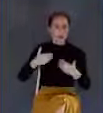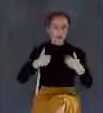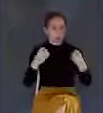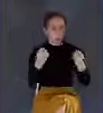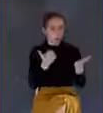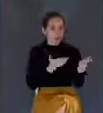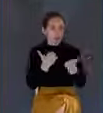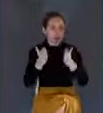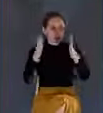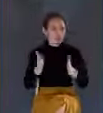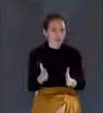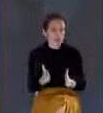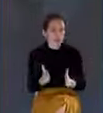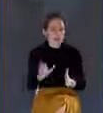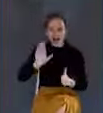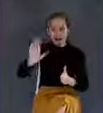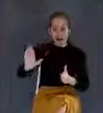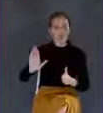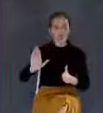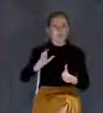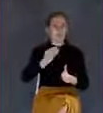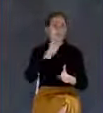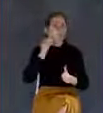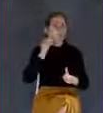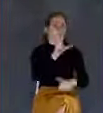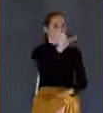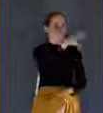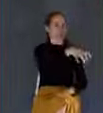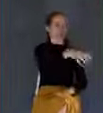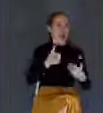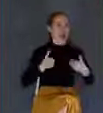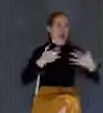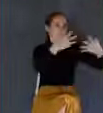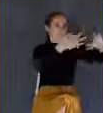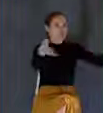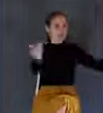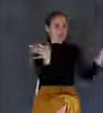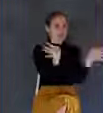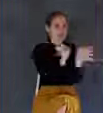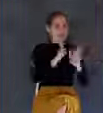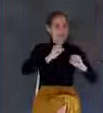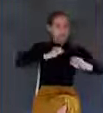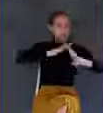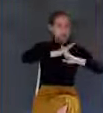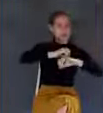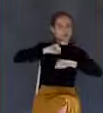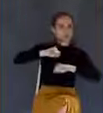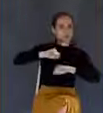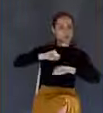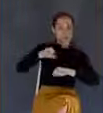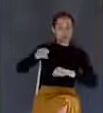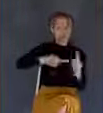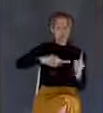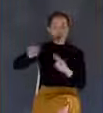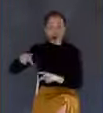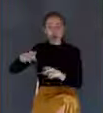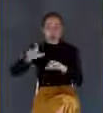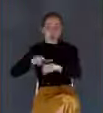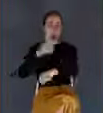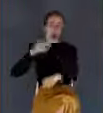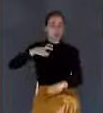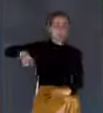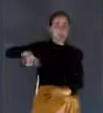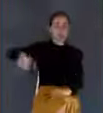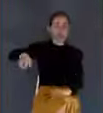a fence around his estate. And he's going on a long journey. And he leaves his servants in